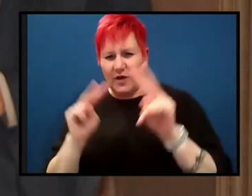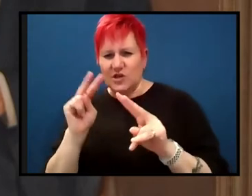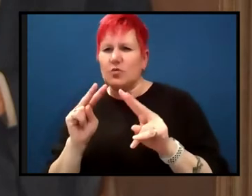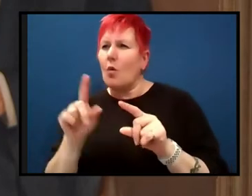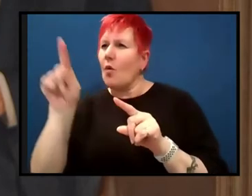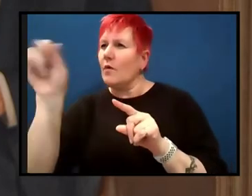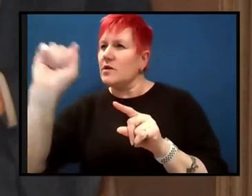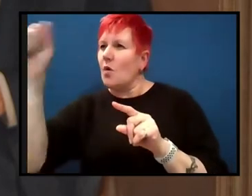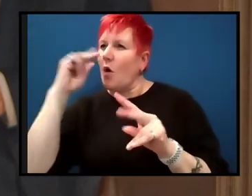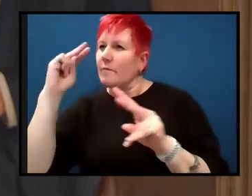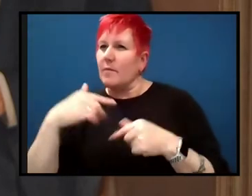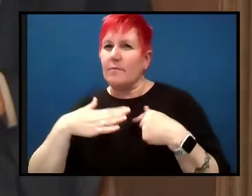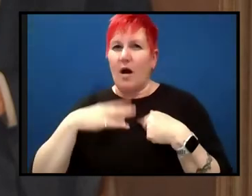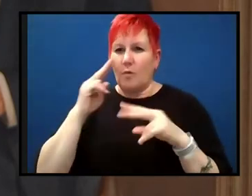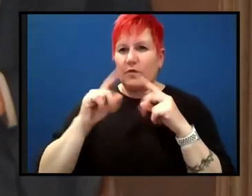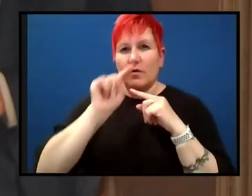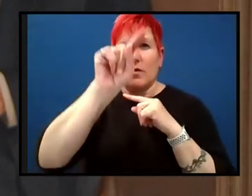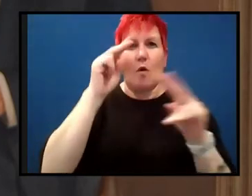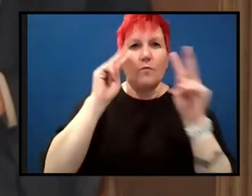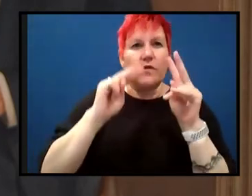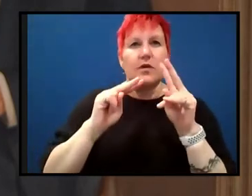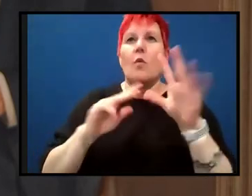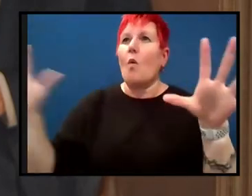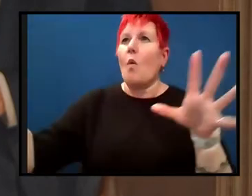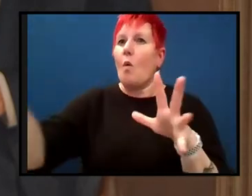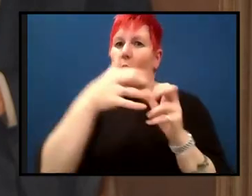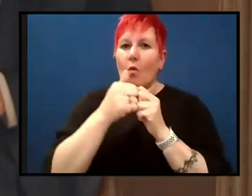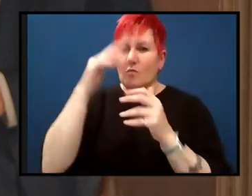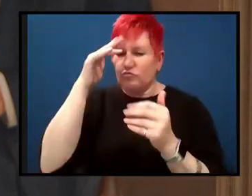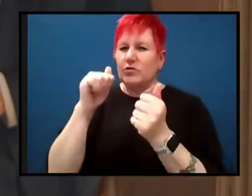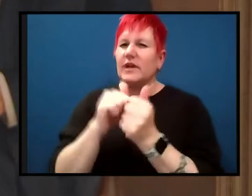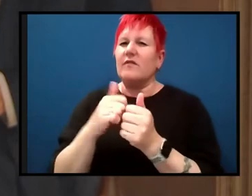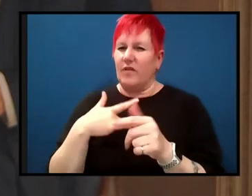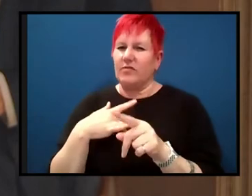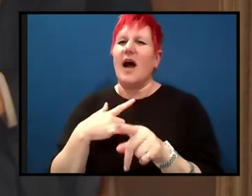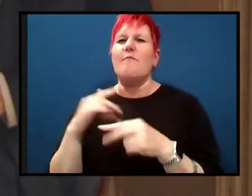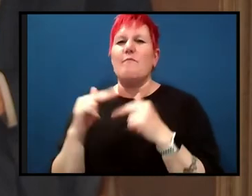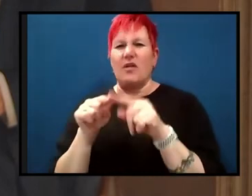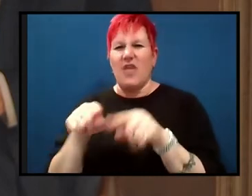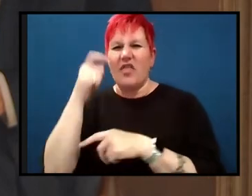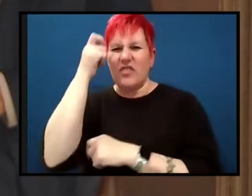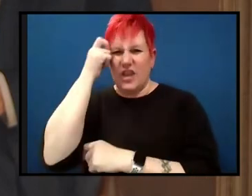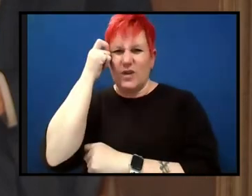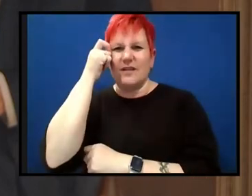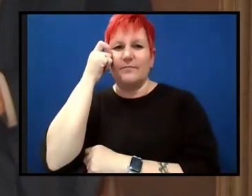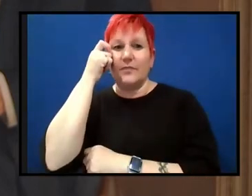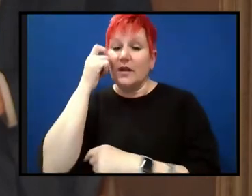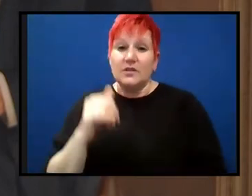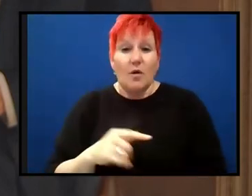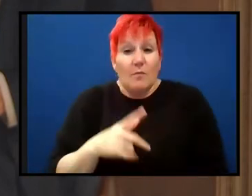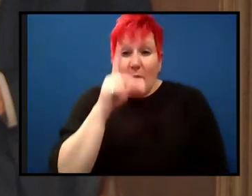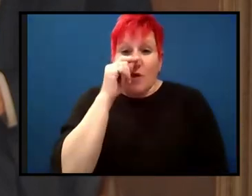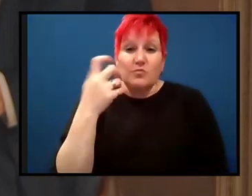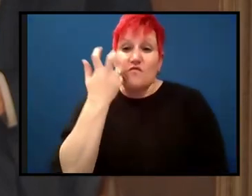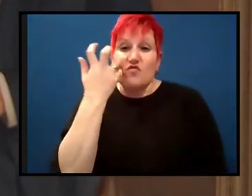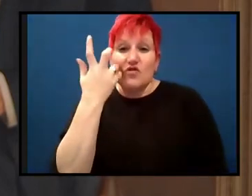into, um, the one broad, um, scientific theory. That said, there could be in the future some observations that come